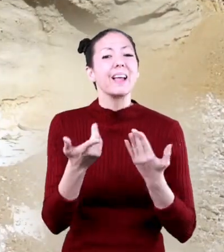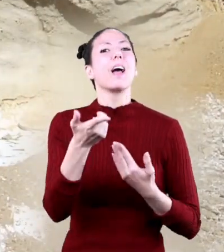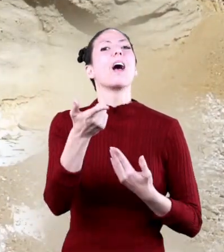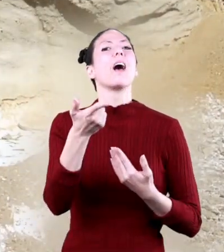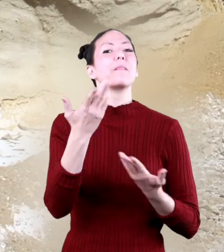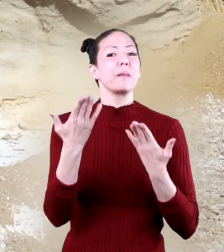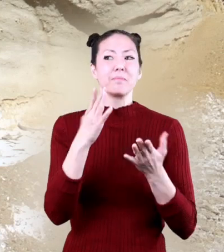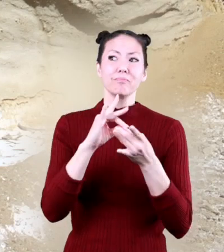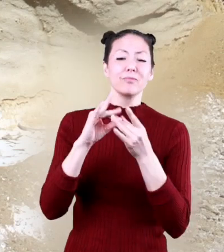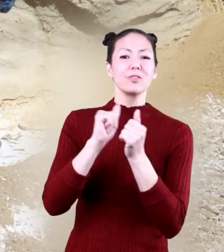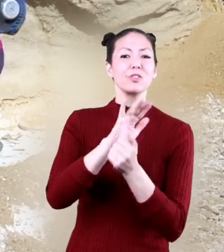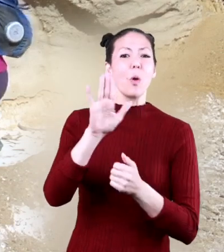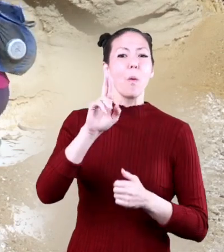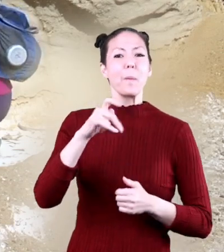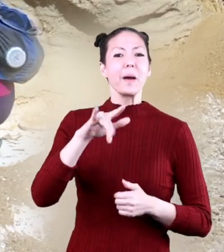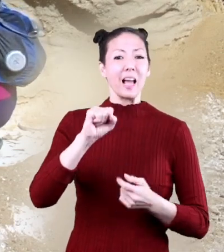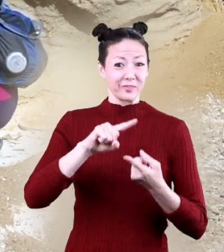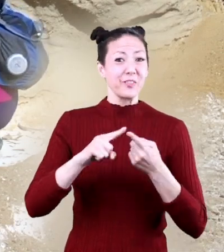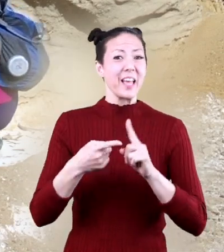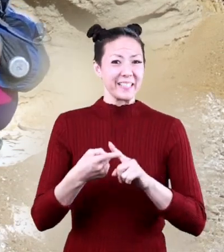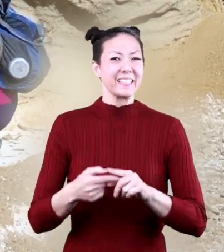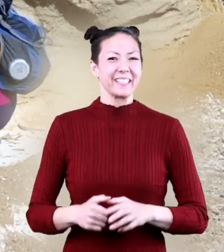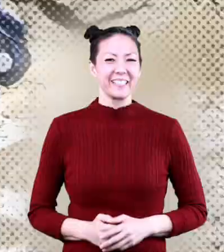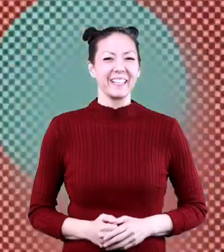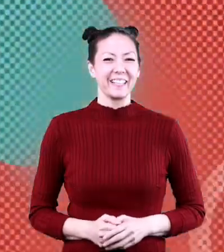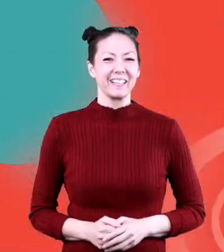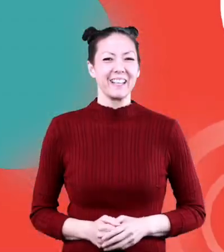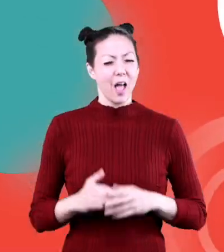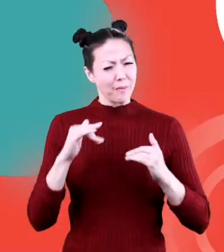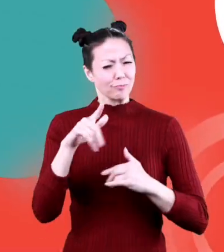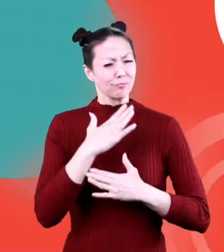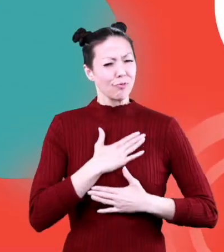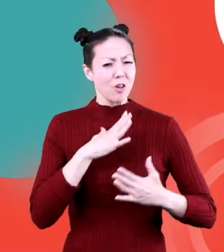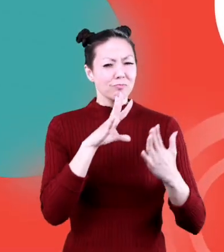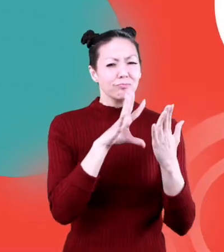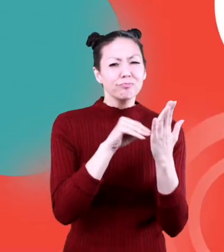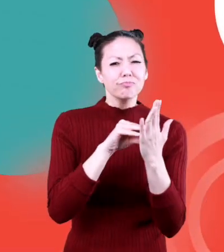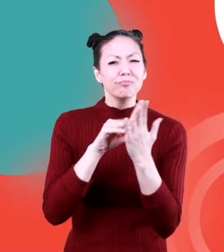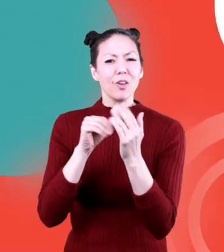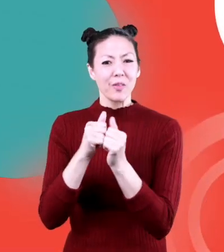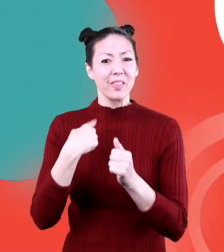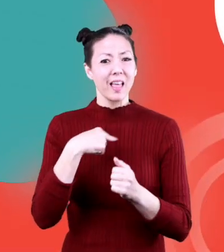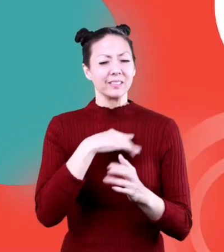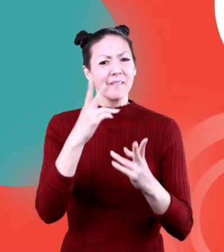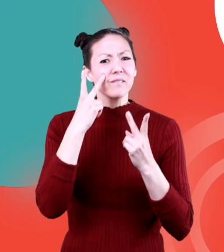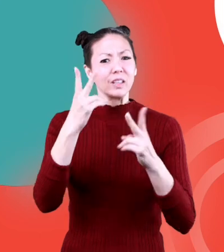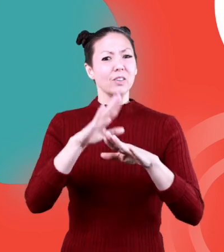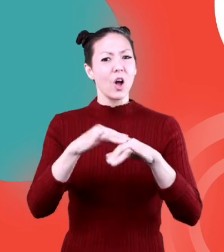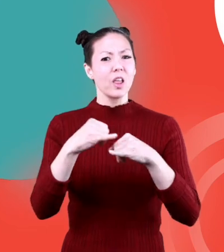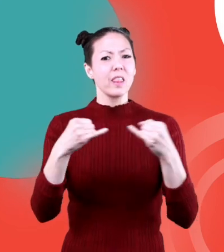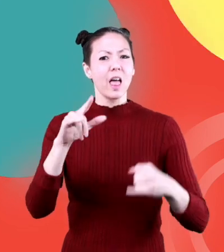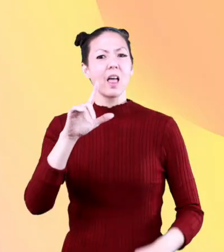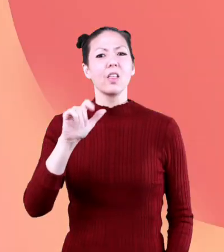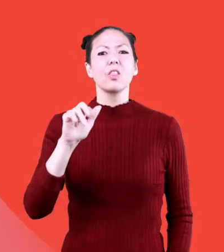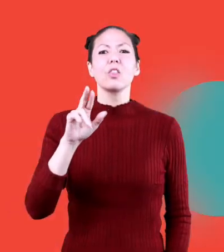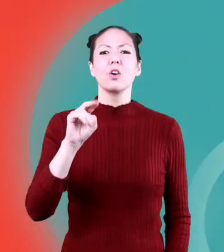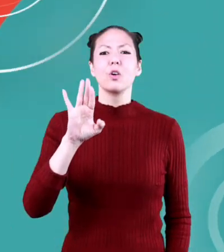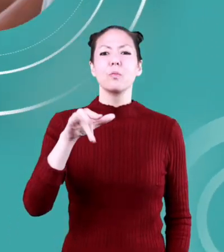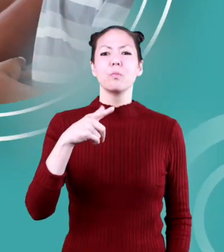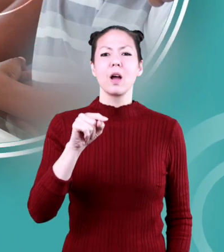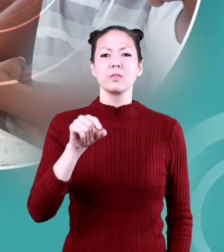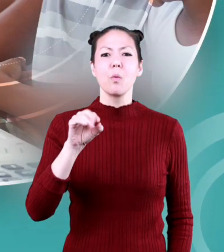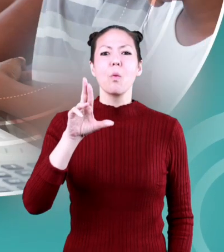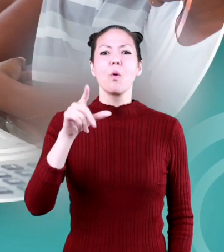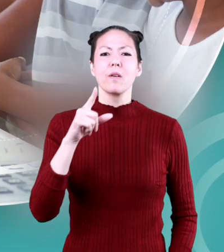discover even more about our reptilian friends hope you had fun learning with us visit us at